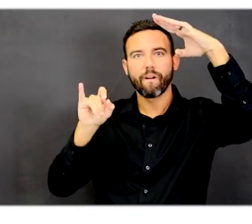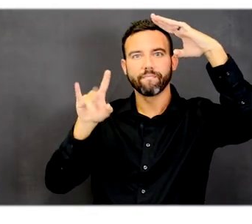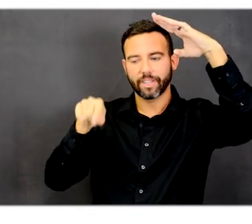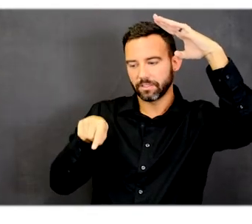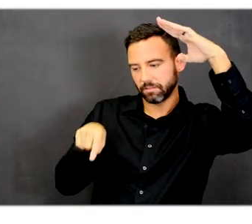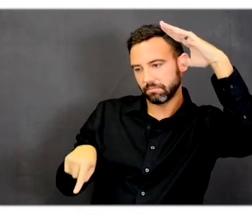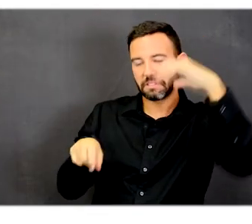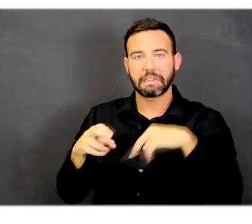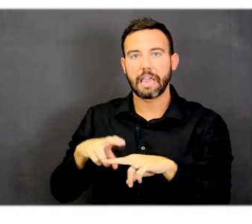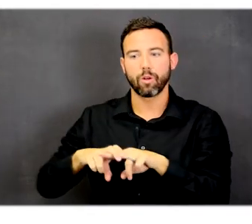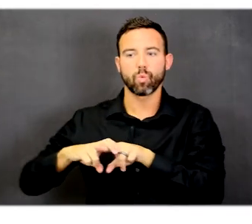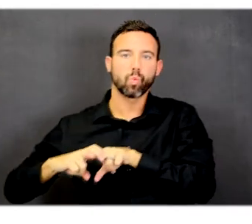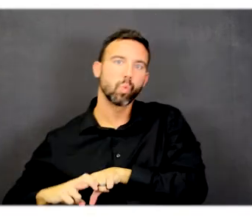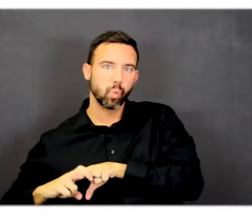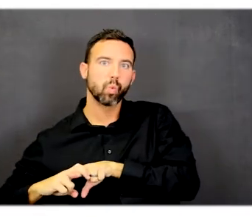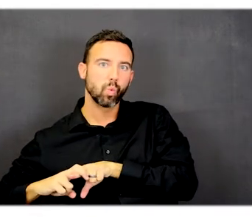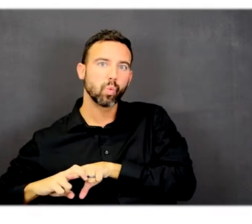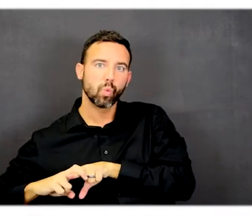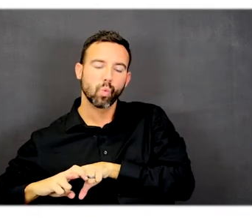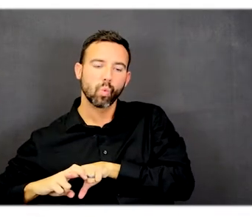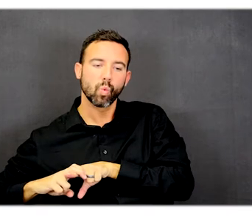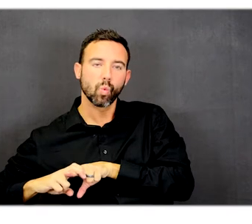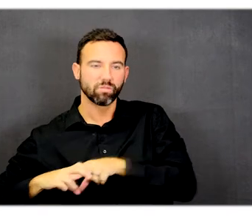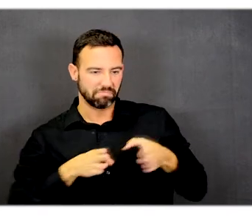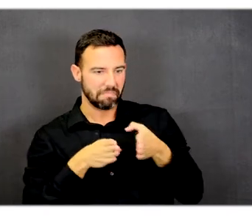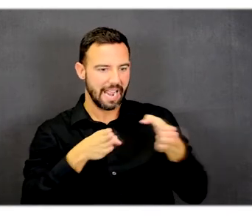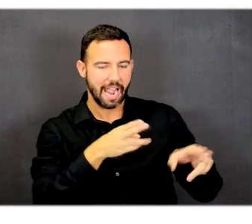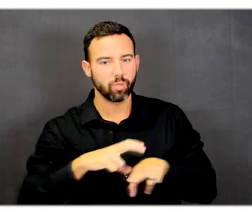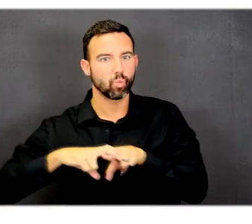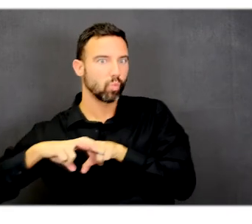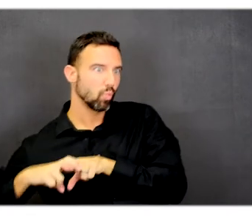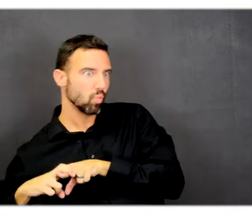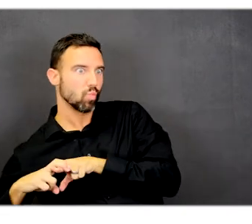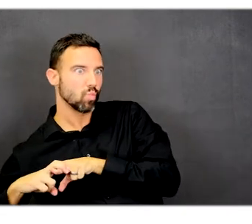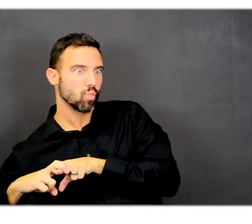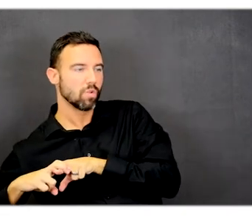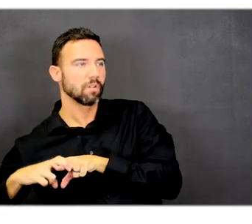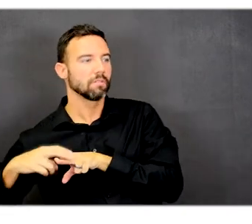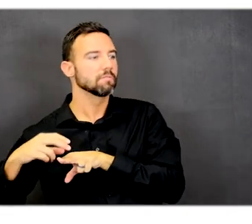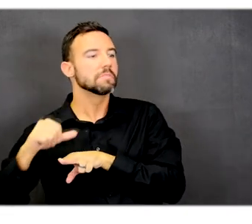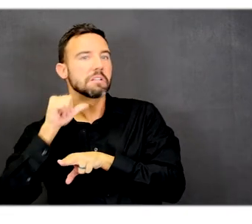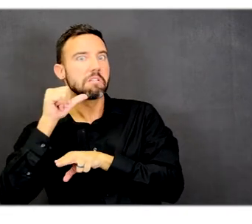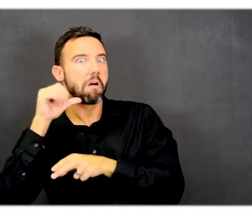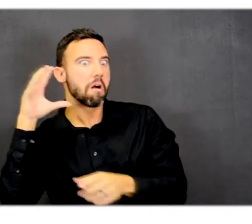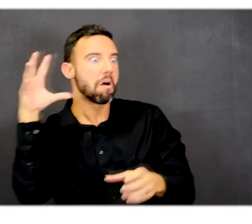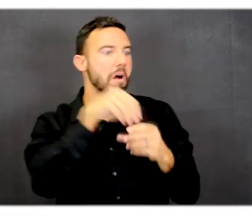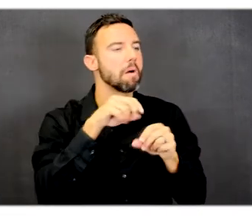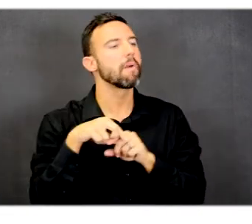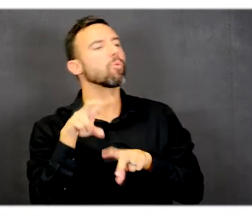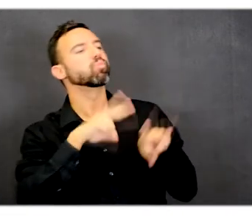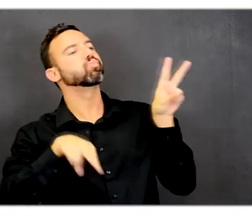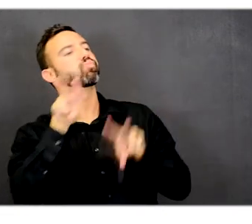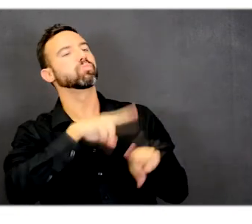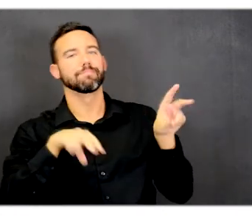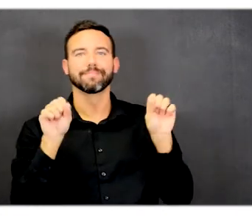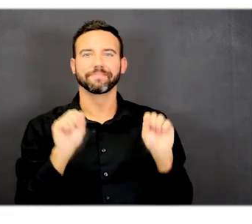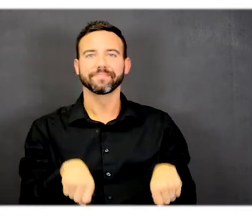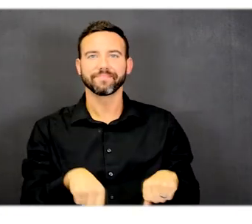person to just sit off the circulation path but still allow one to be engaged with what's happening in circulation with the great lawn.